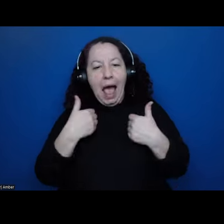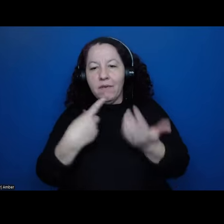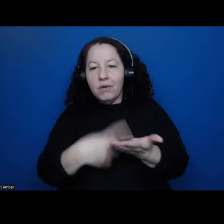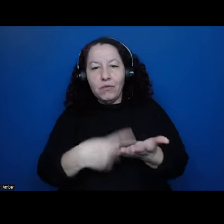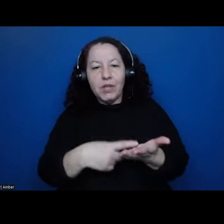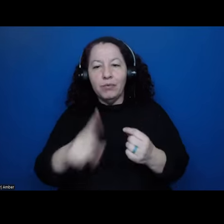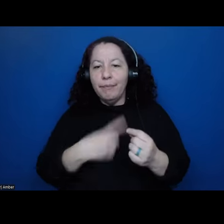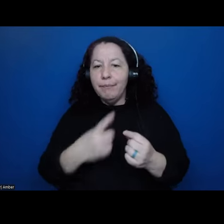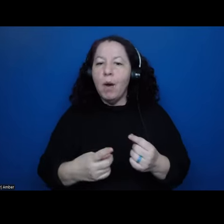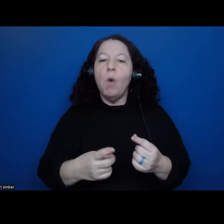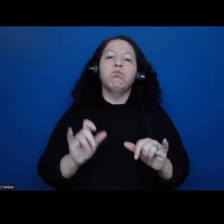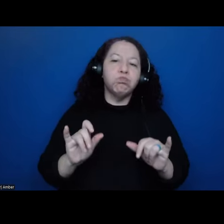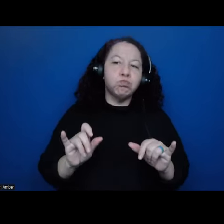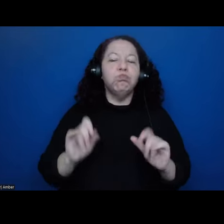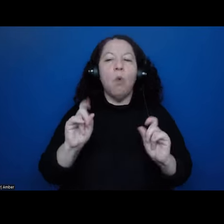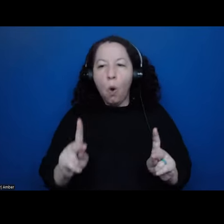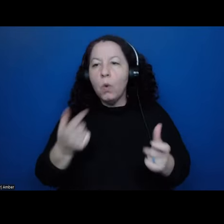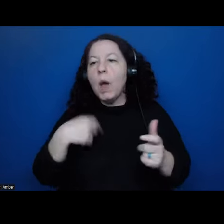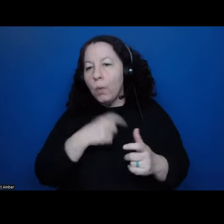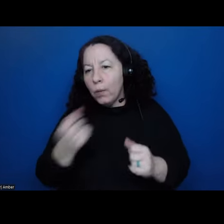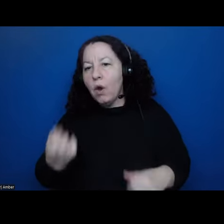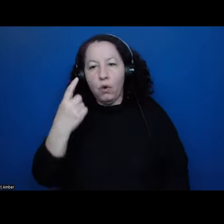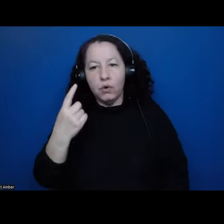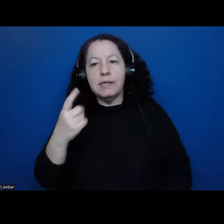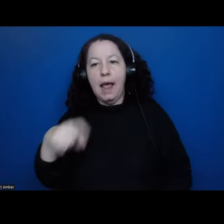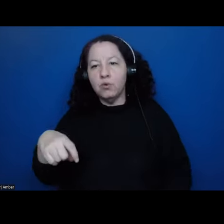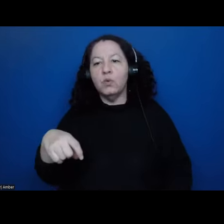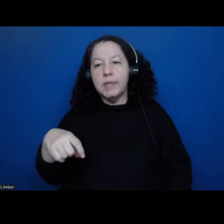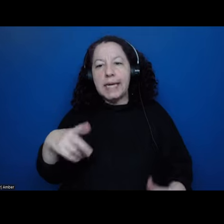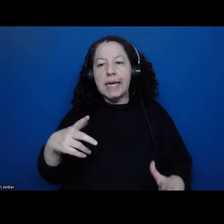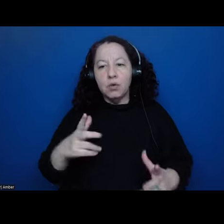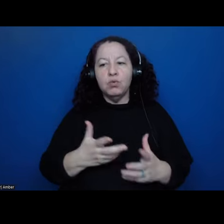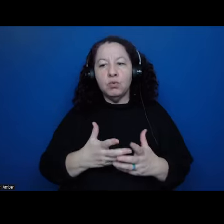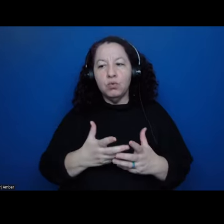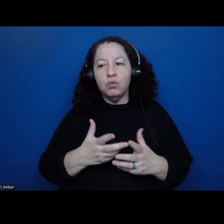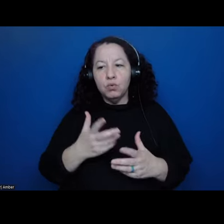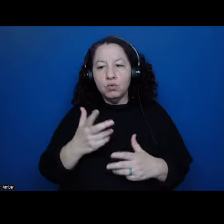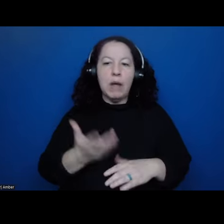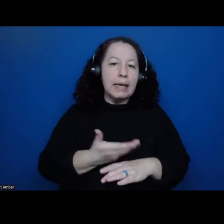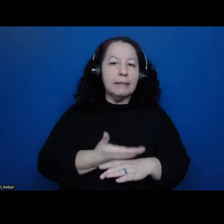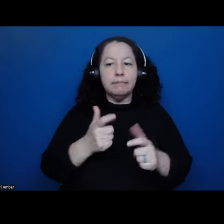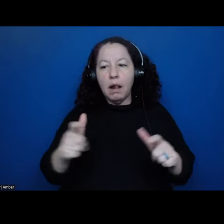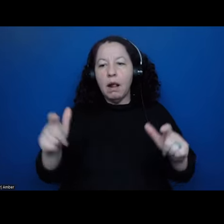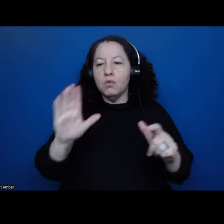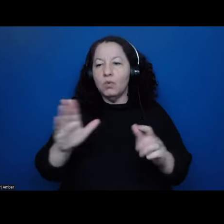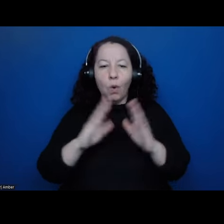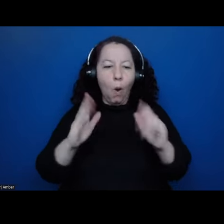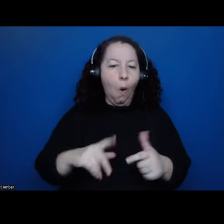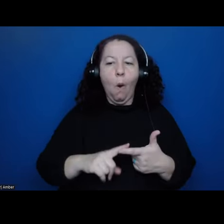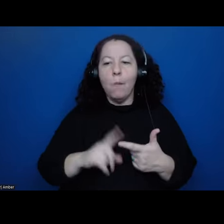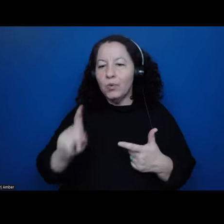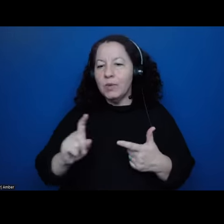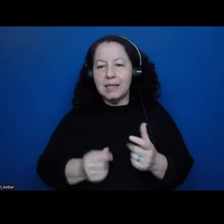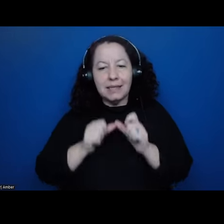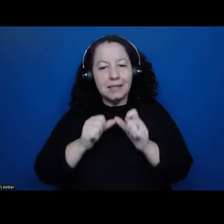about, okay, we understand that, uh, you need to expand your houses. You need to, um, thrive in life in the